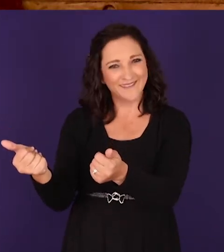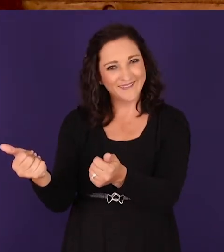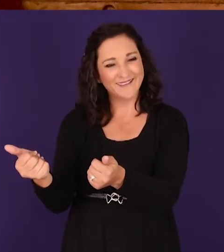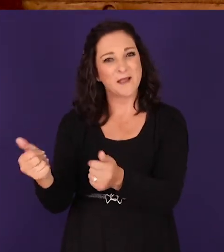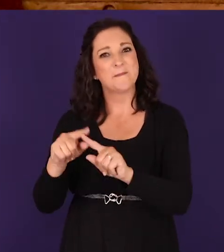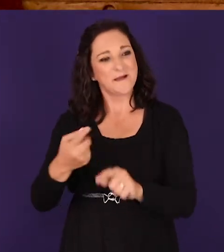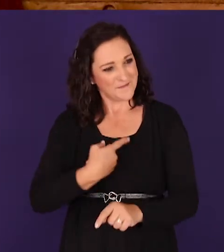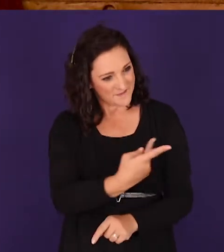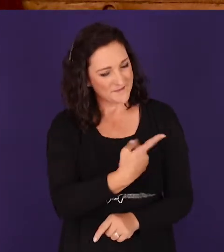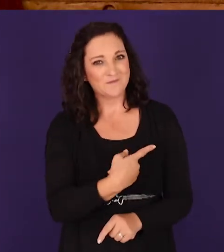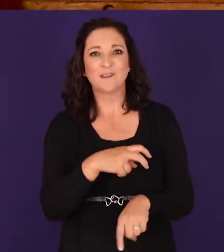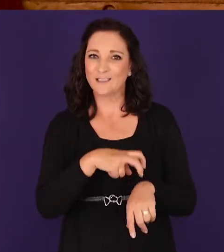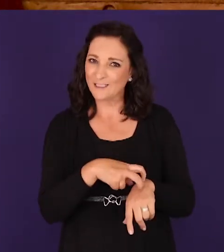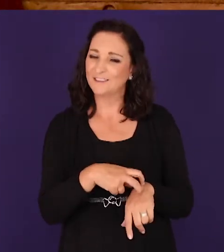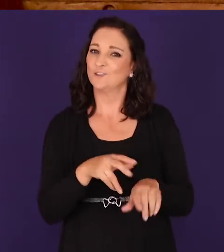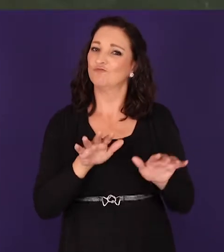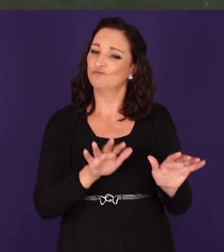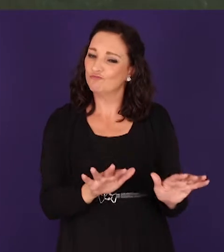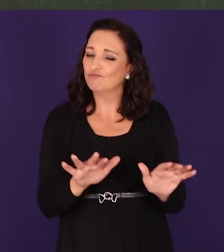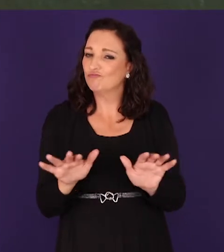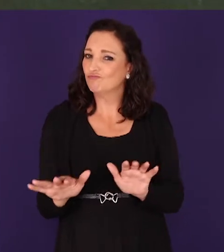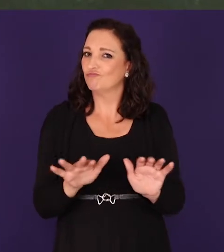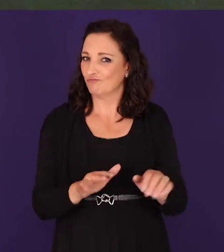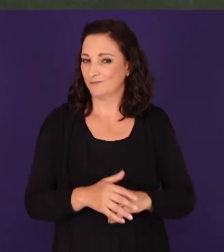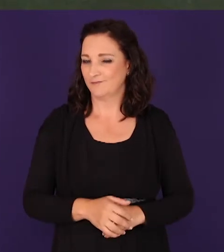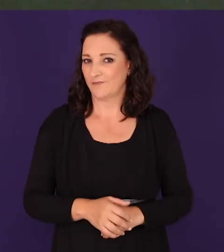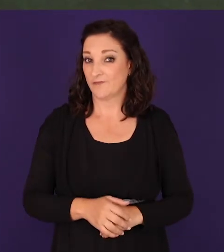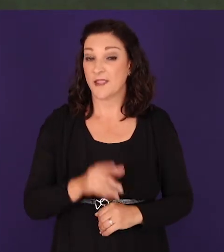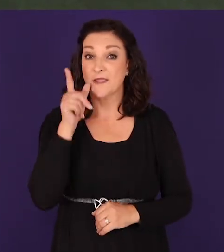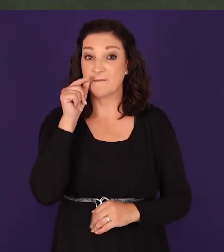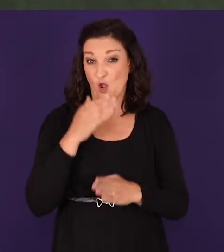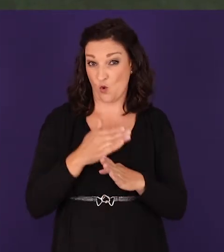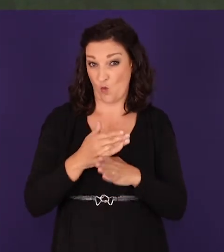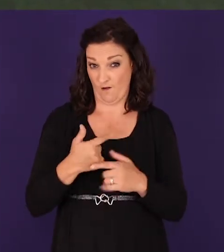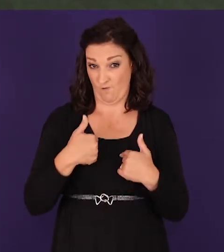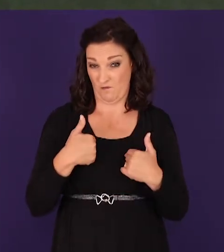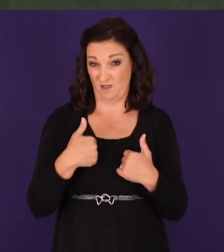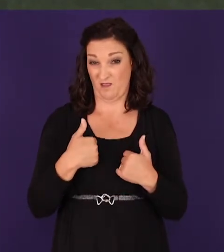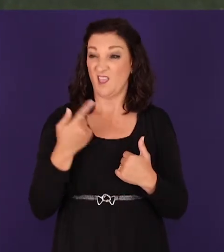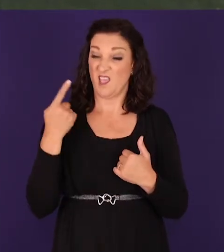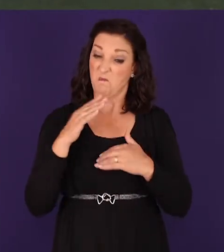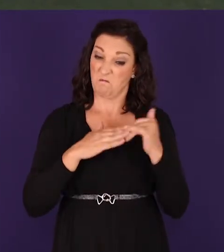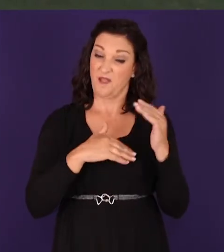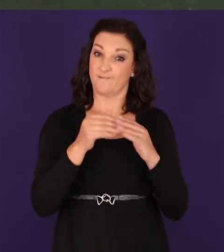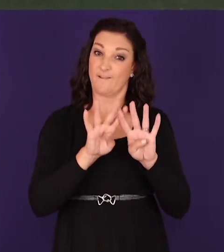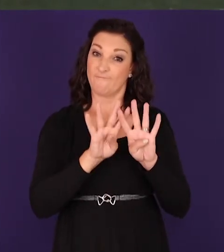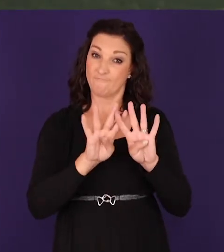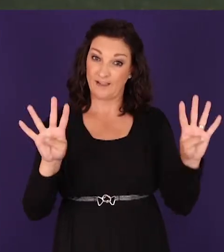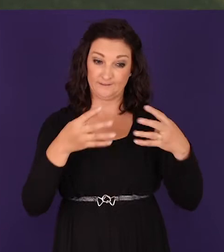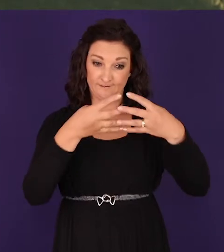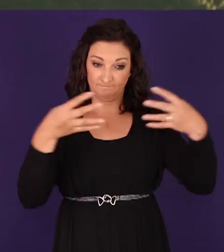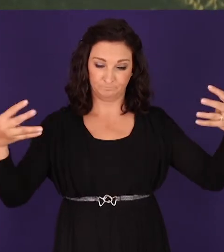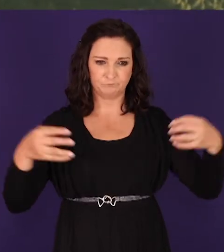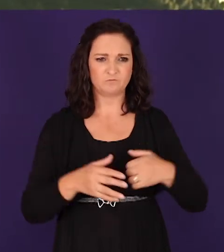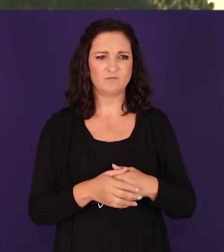need to move slowly I remember a gentleman that used to work for me he used to build fences for me and some of them are still